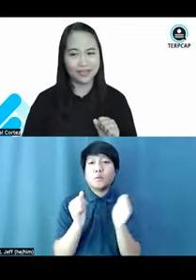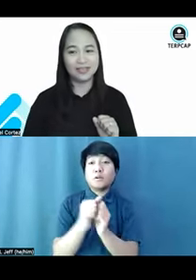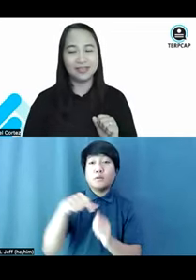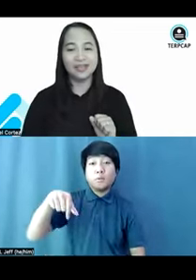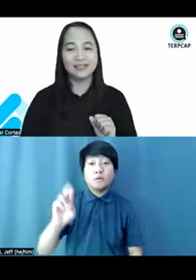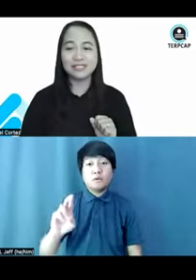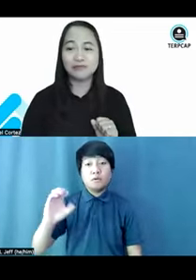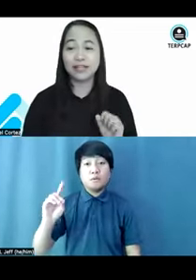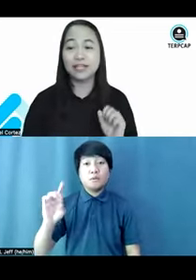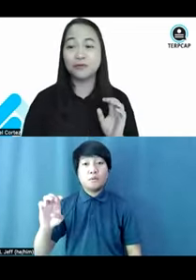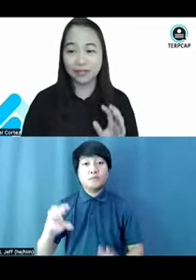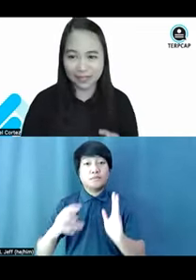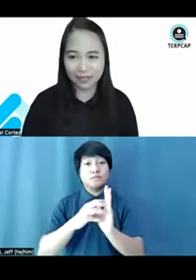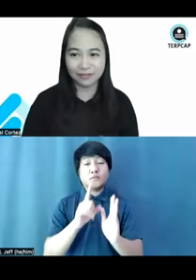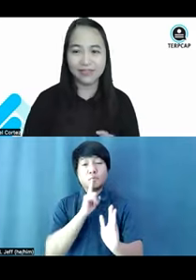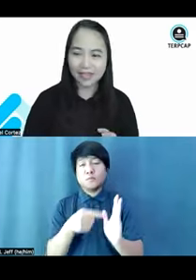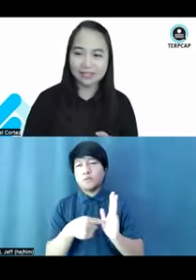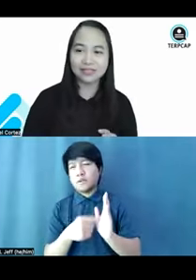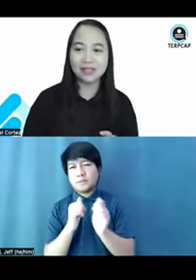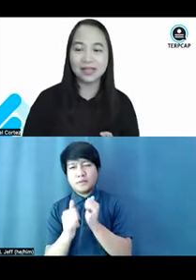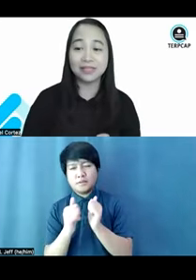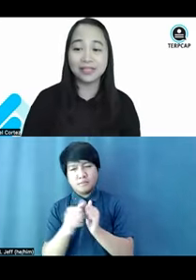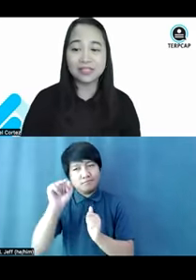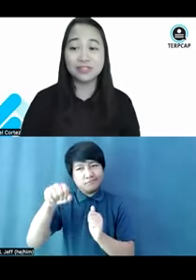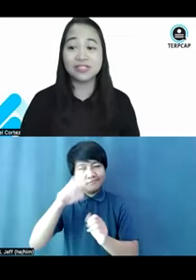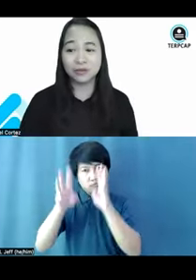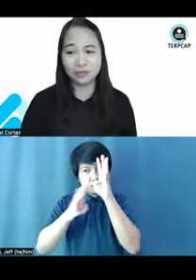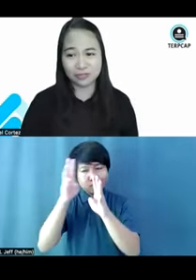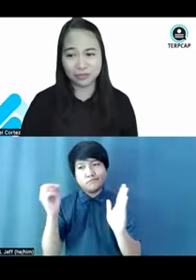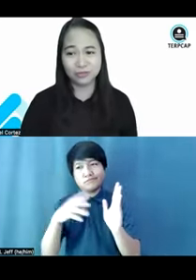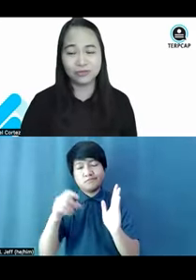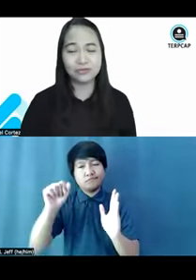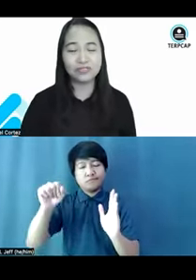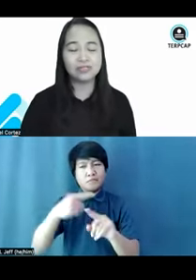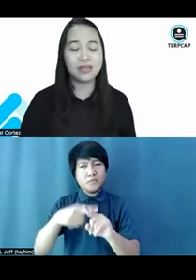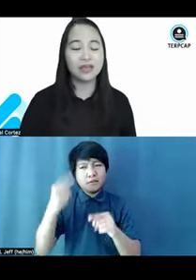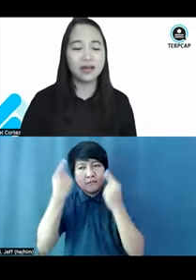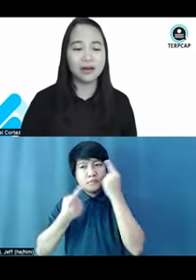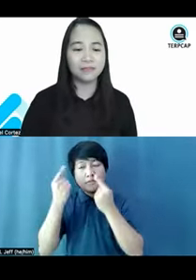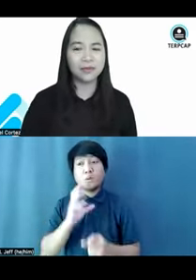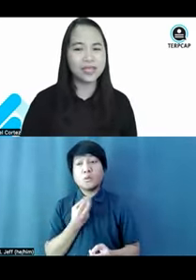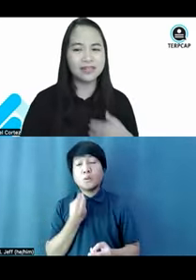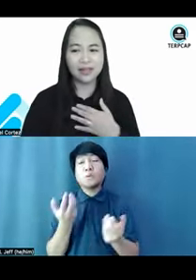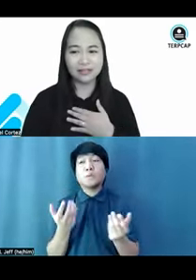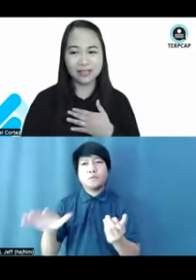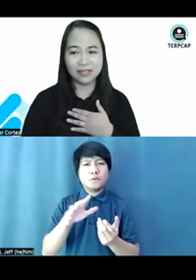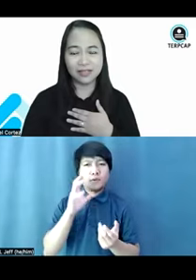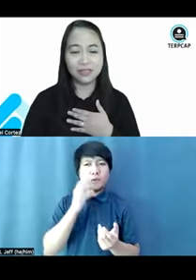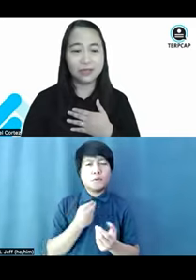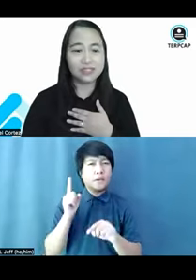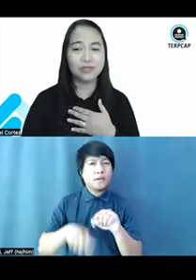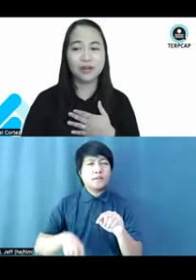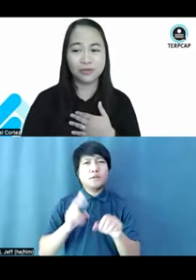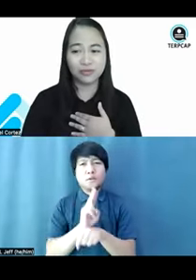Okay. This is very innovative. Yes. But let us consider also those who could not really